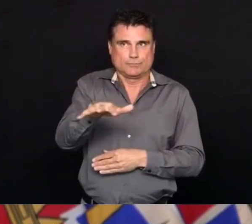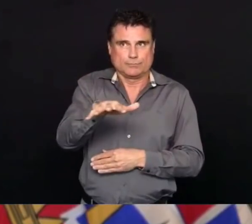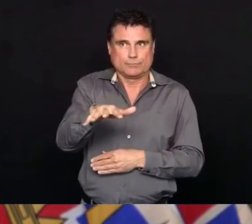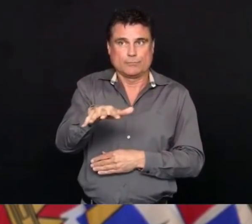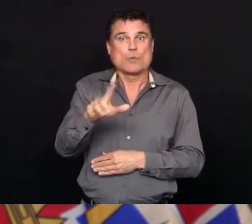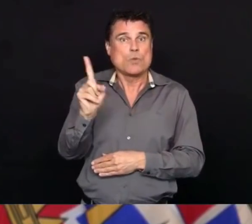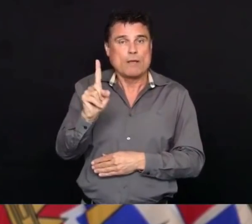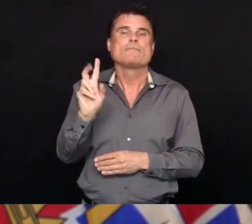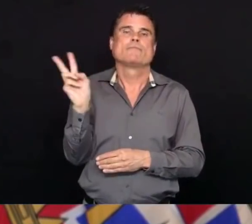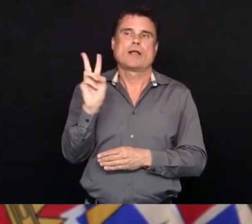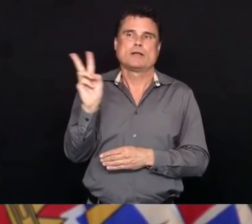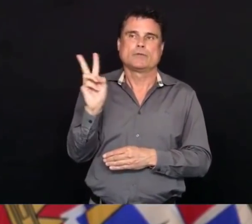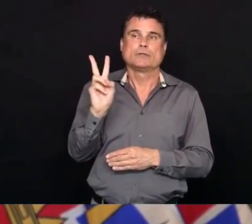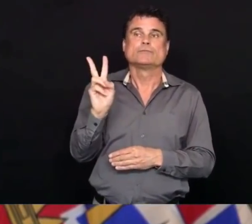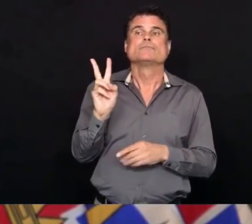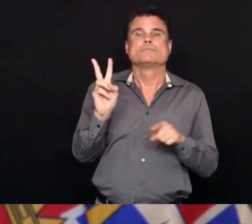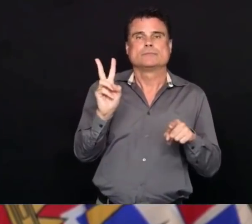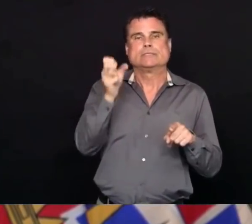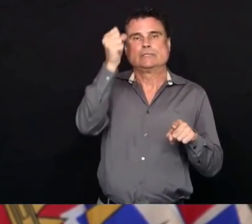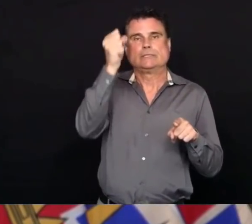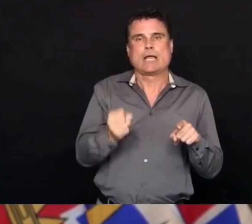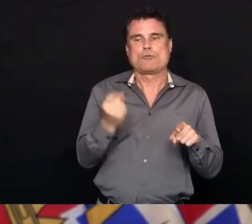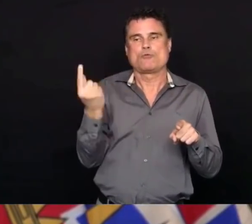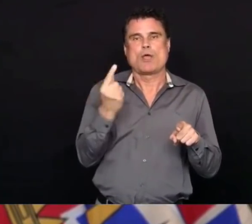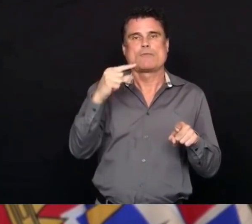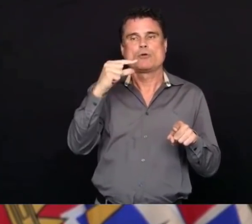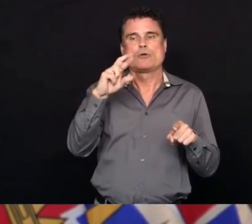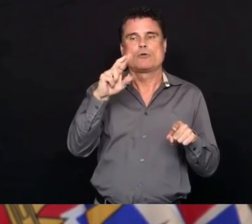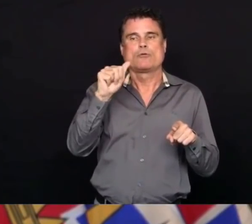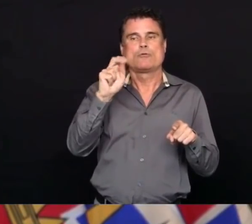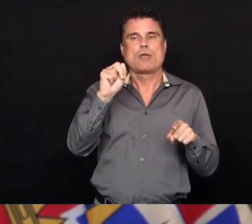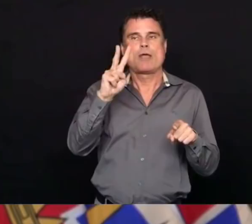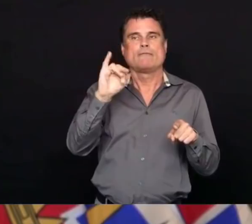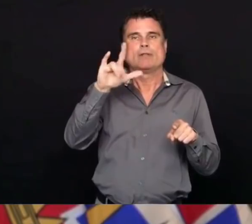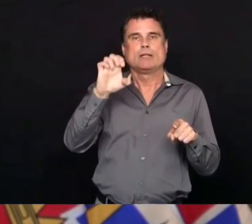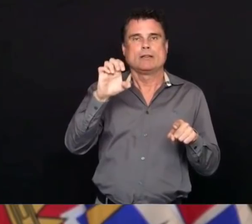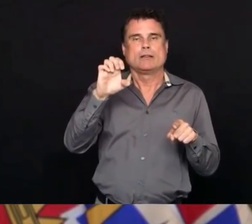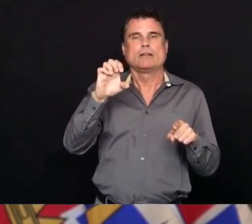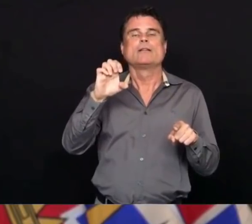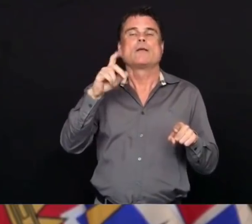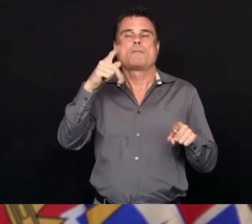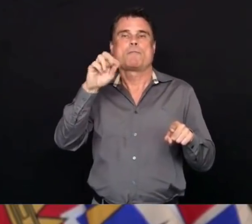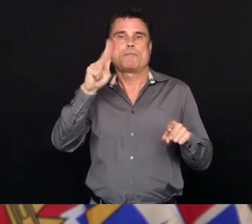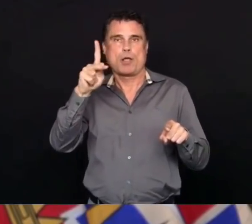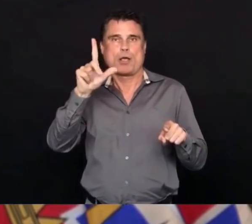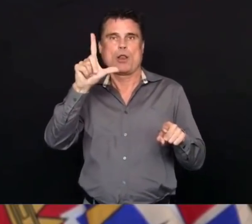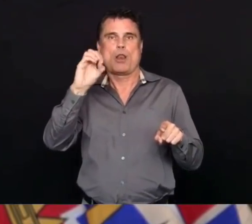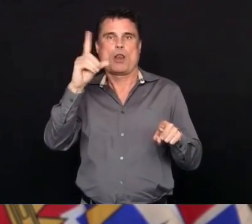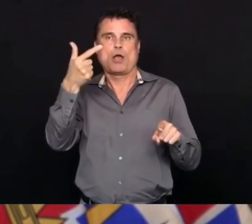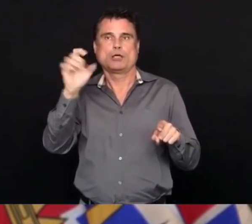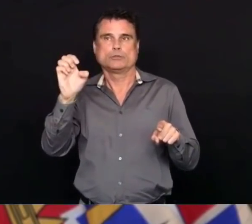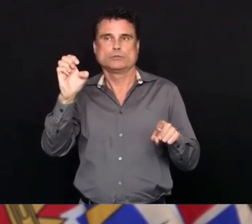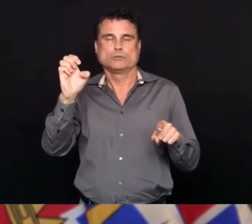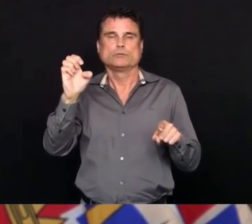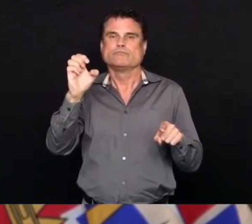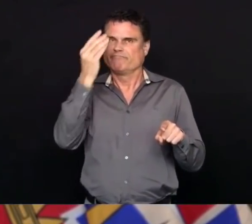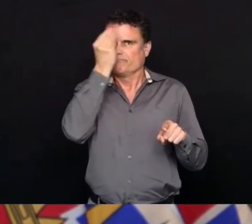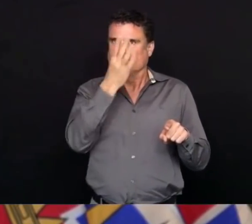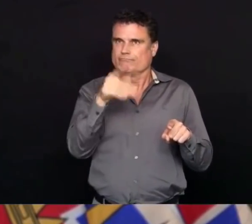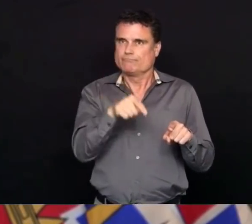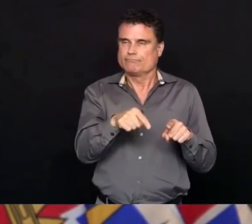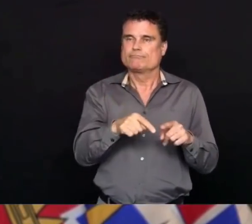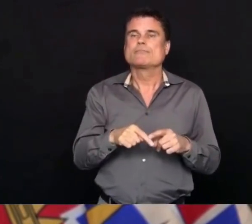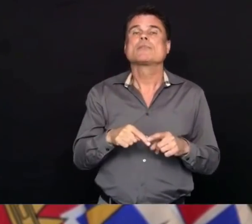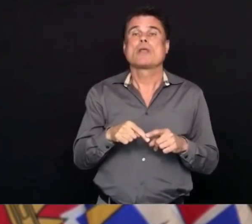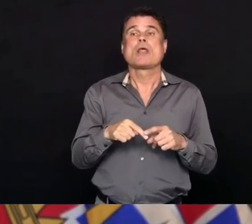Lodge. And as always, the list of the long-term care facility outbreaks will be included with